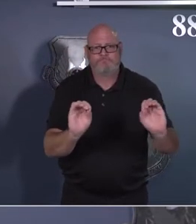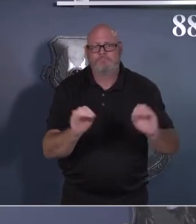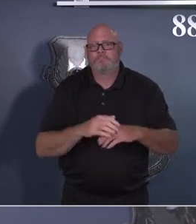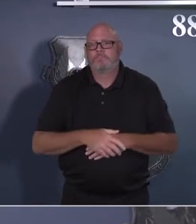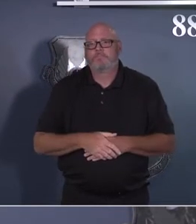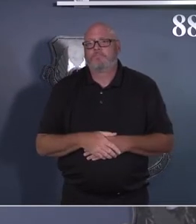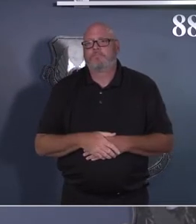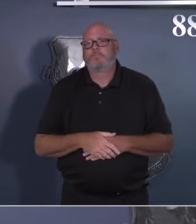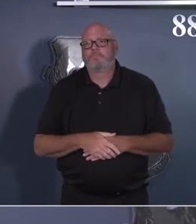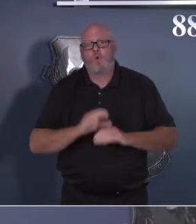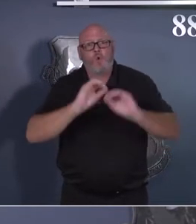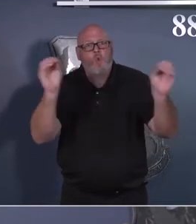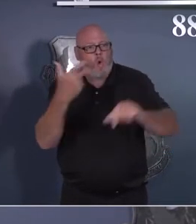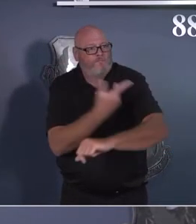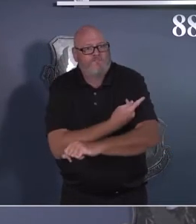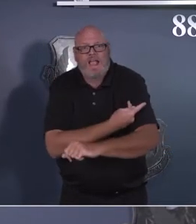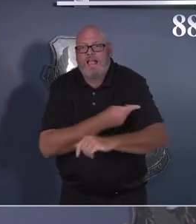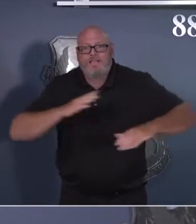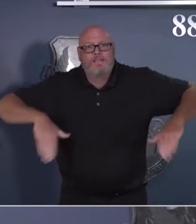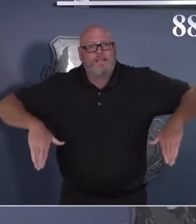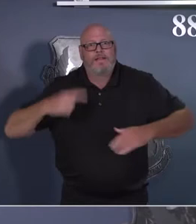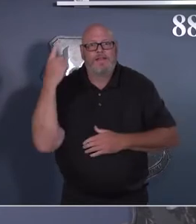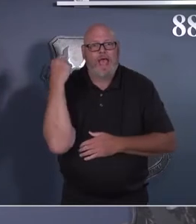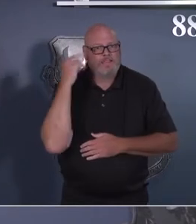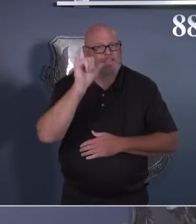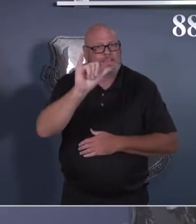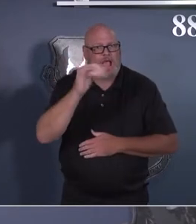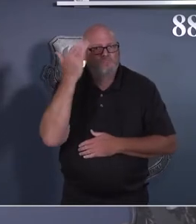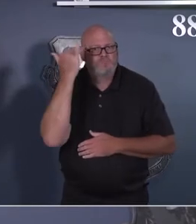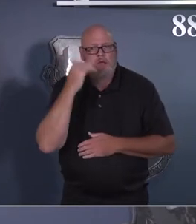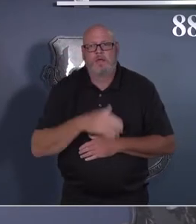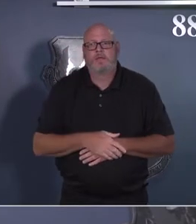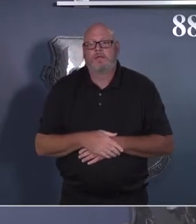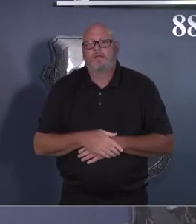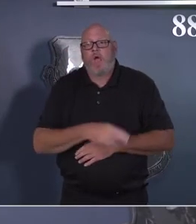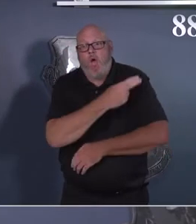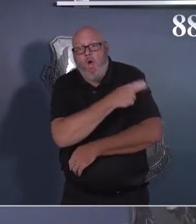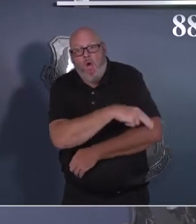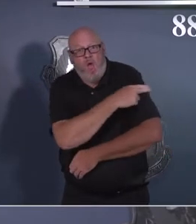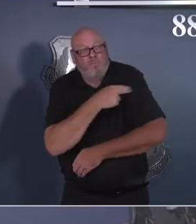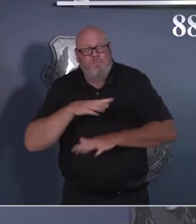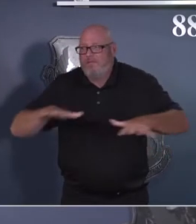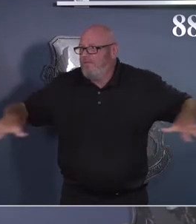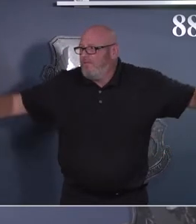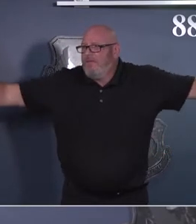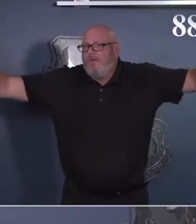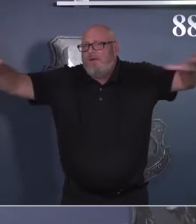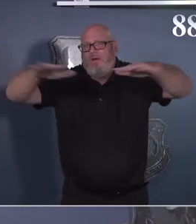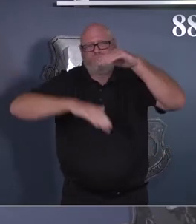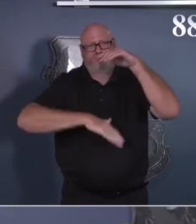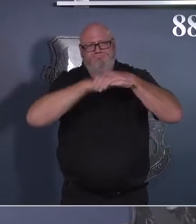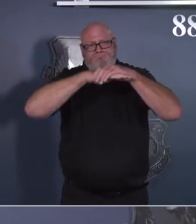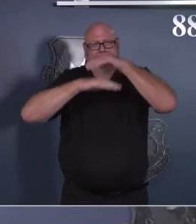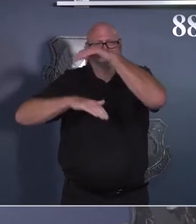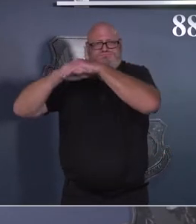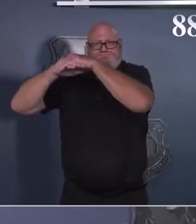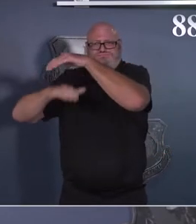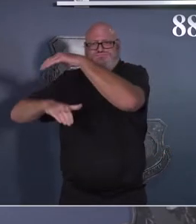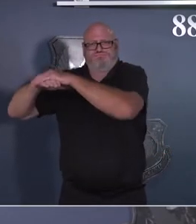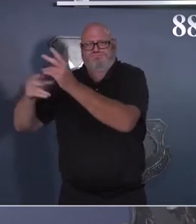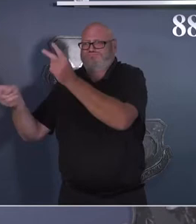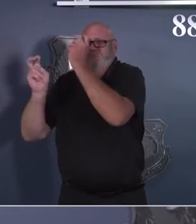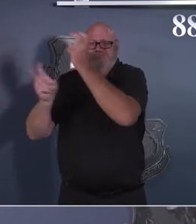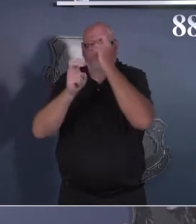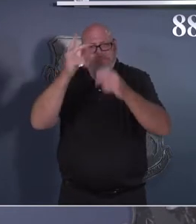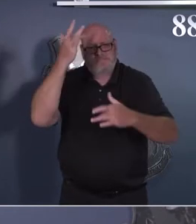our armor in this fight. And our hospital capacity was diminishing by the day. Whenever I look at us today,